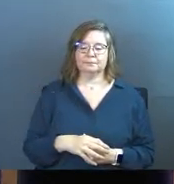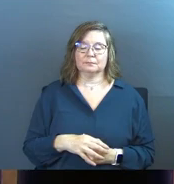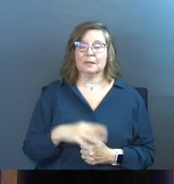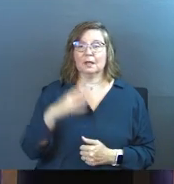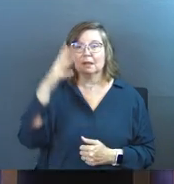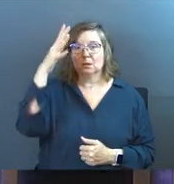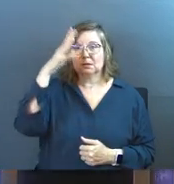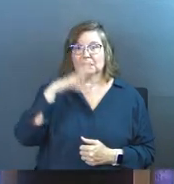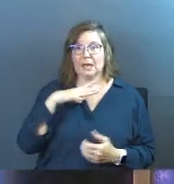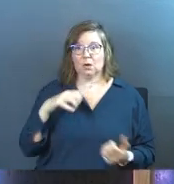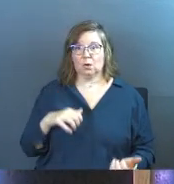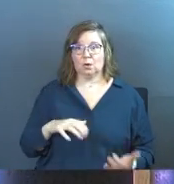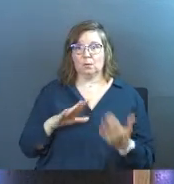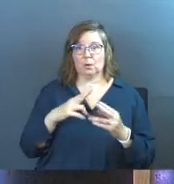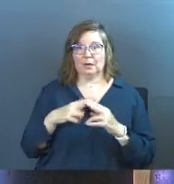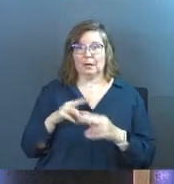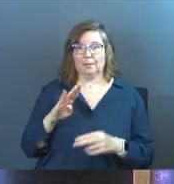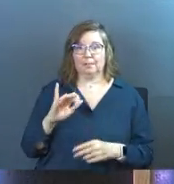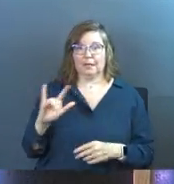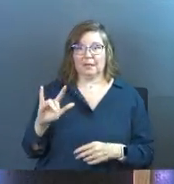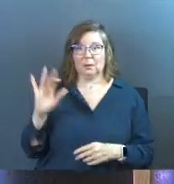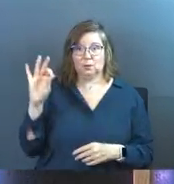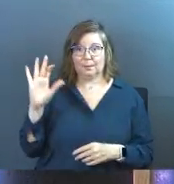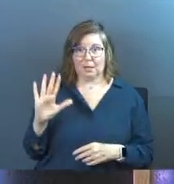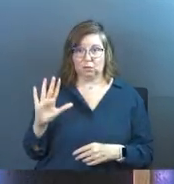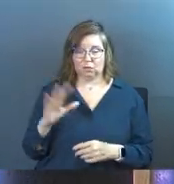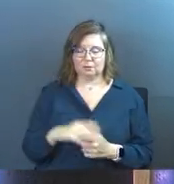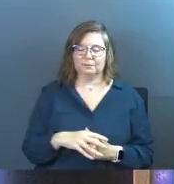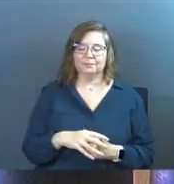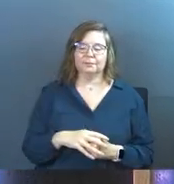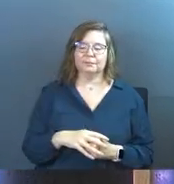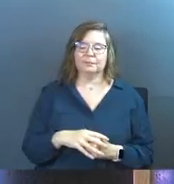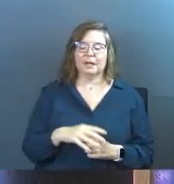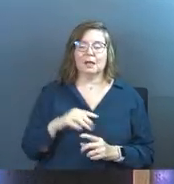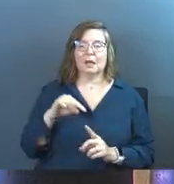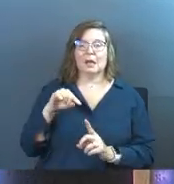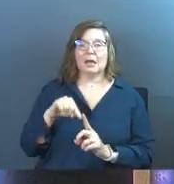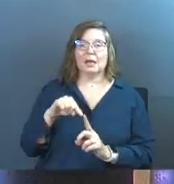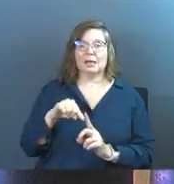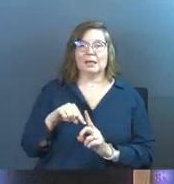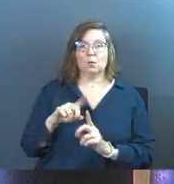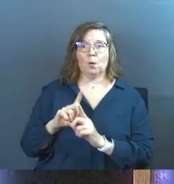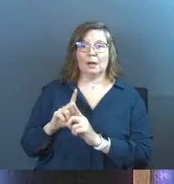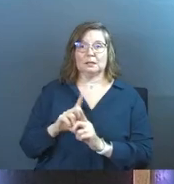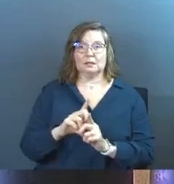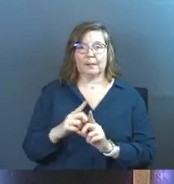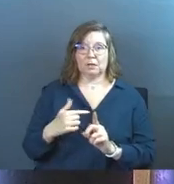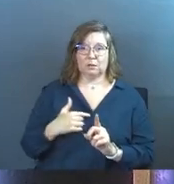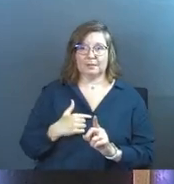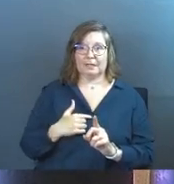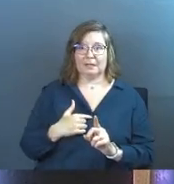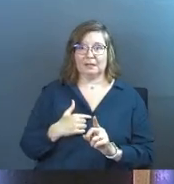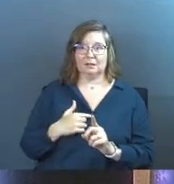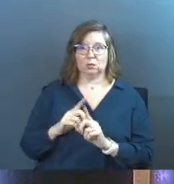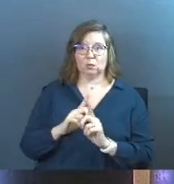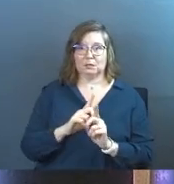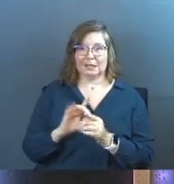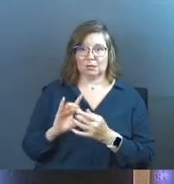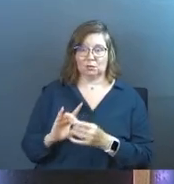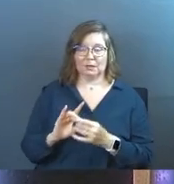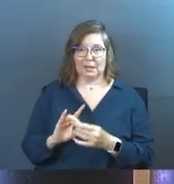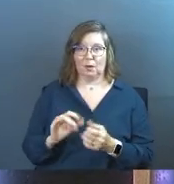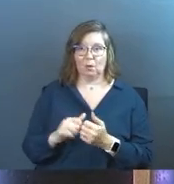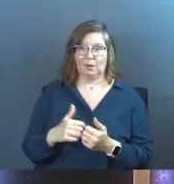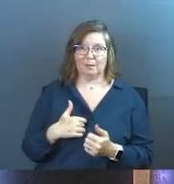There was a guy who had approached me. His name was Bill. was a pastor. And he wanted to mentor me, enter into what's called a discipleship